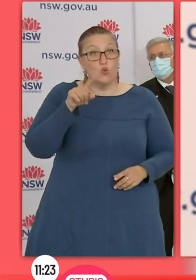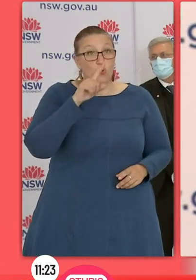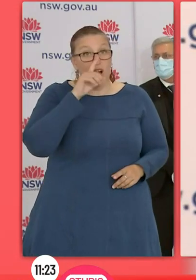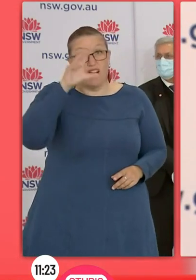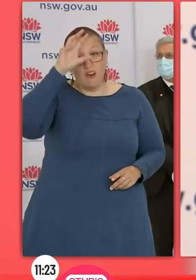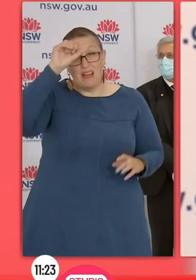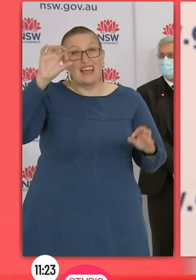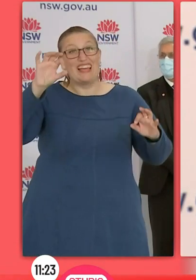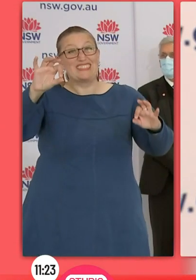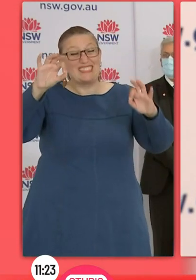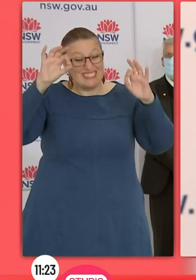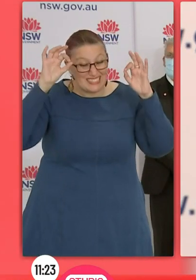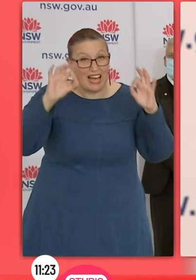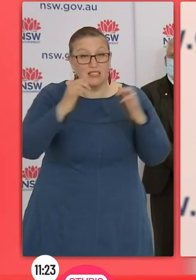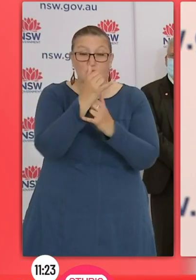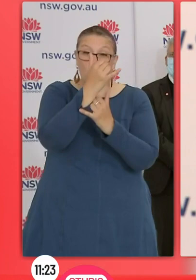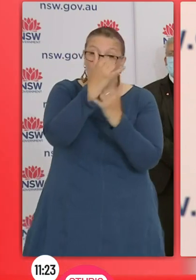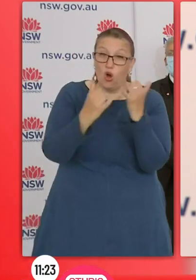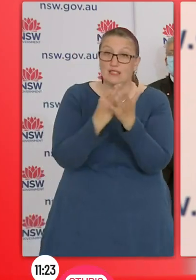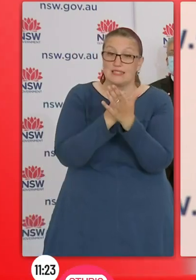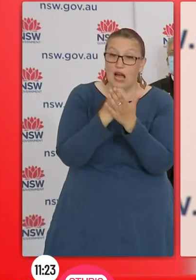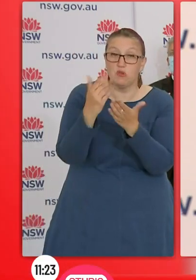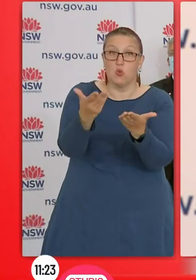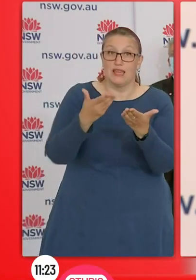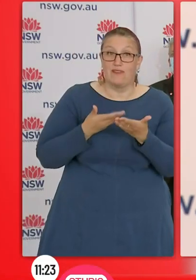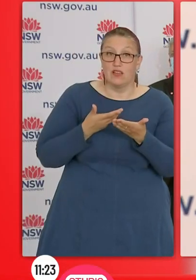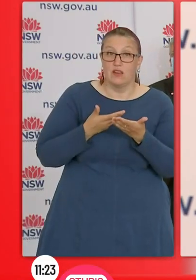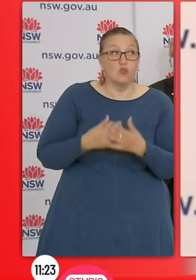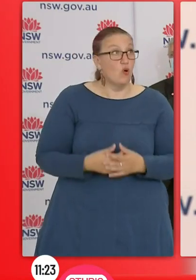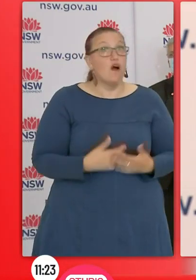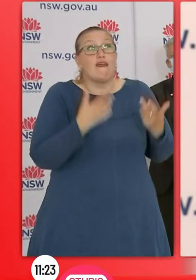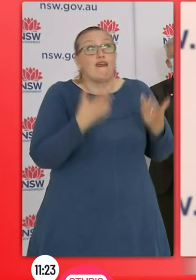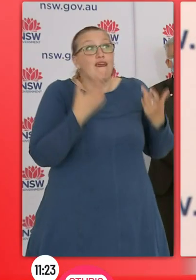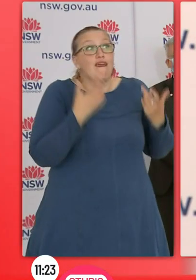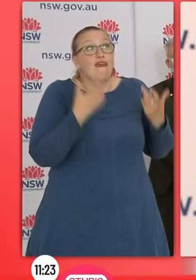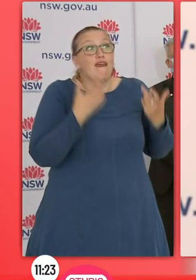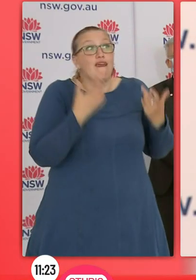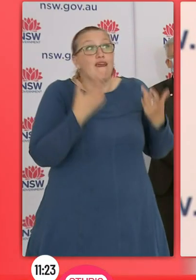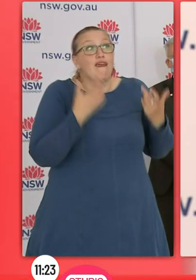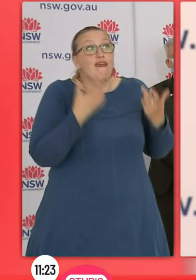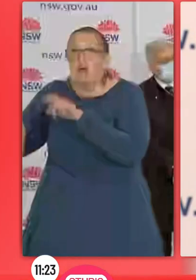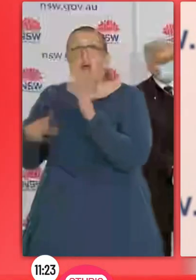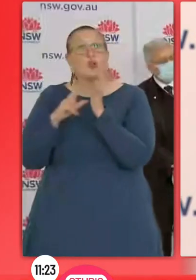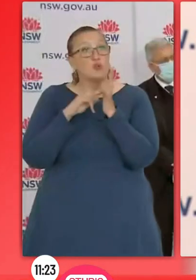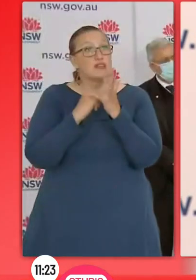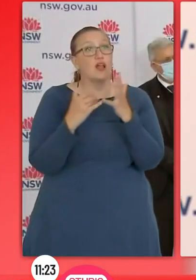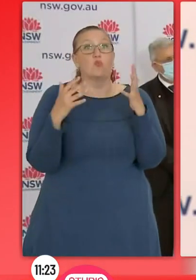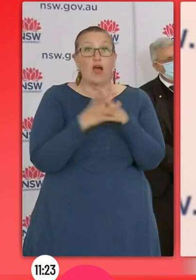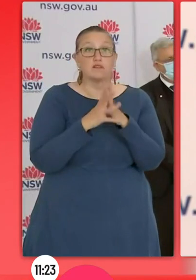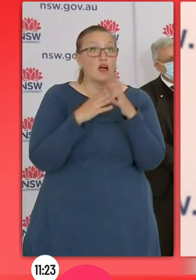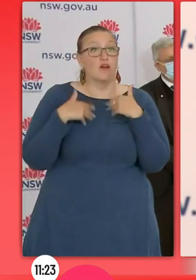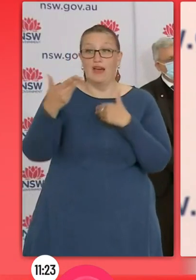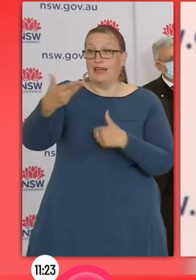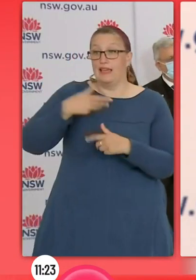the worst case scenario peak that you've been presented with is. Well, no, I'm saying there's various modelling that is done. New South Wales Health provides us with